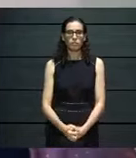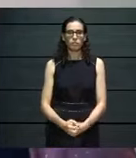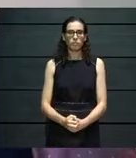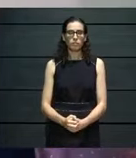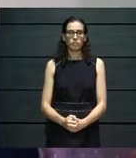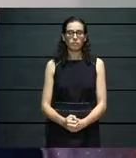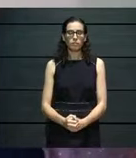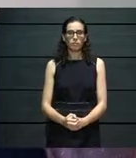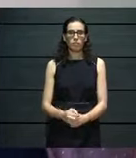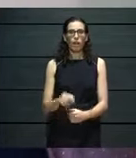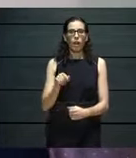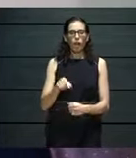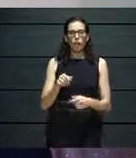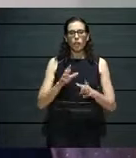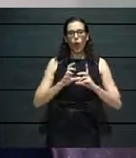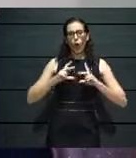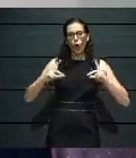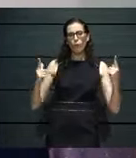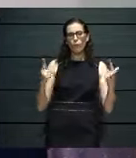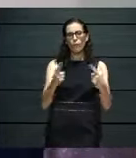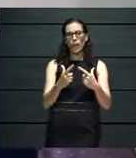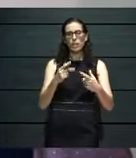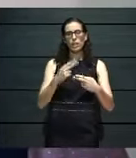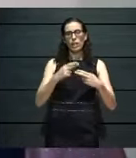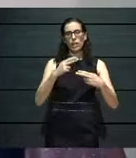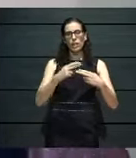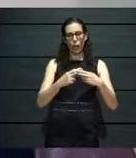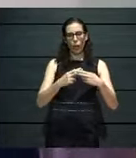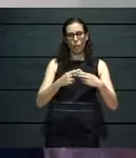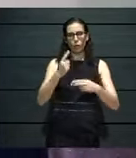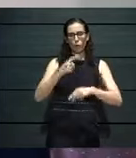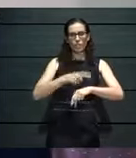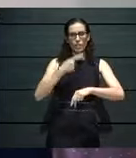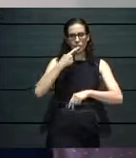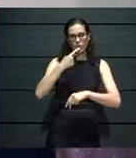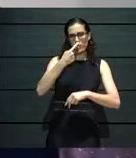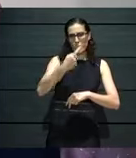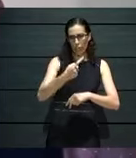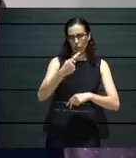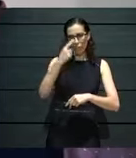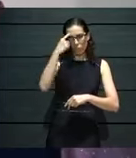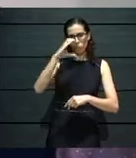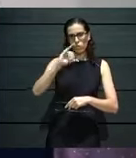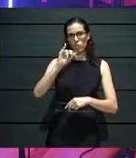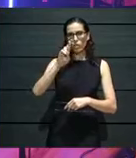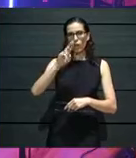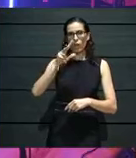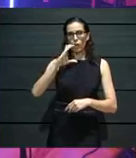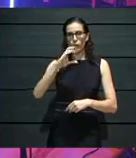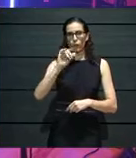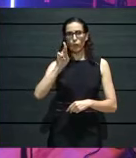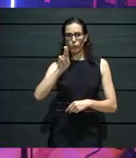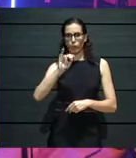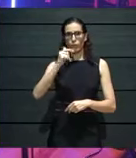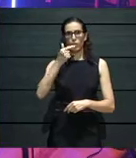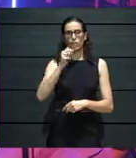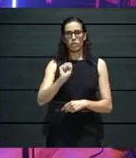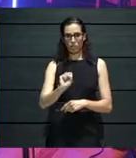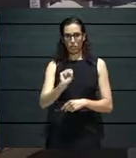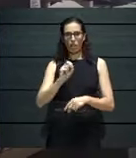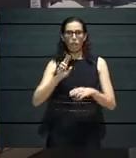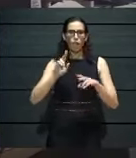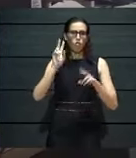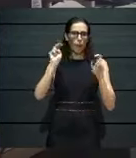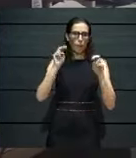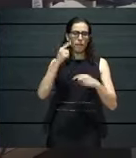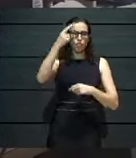Circus, Testa Tejtuwa, Konferenza, Festival Fistesshin, lijaqqat lanjit kollat Electronic Music Malta jof jurnata jof weekend.